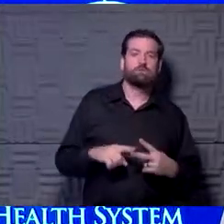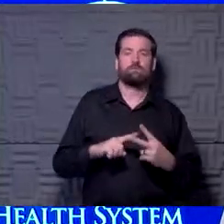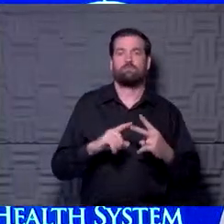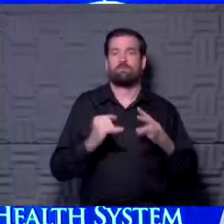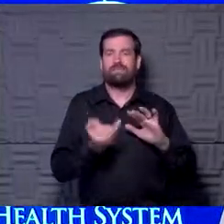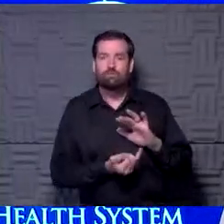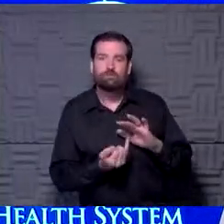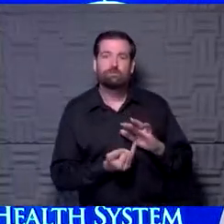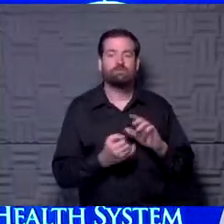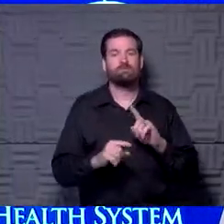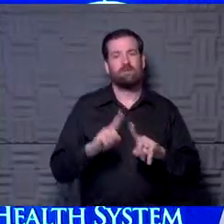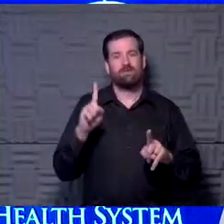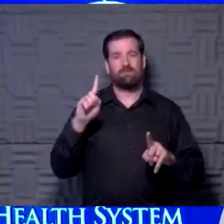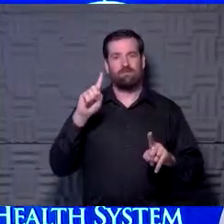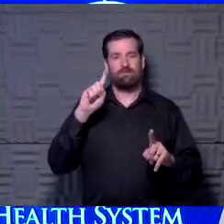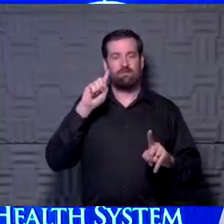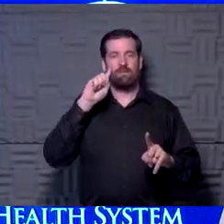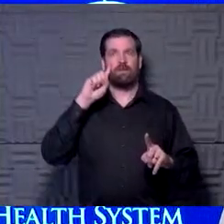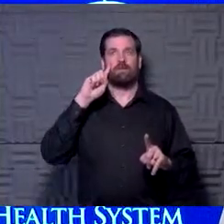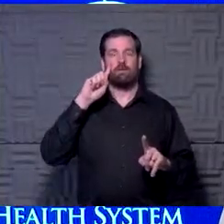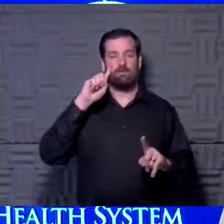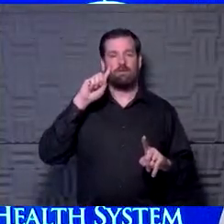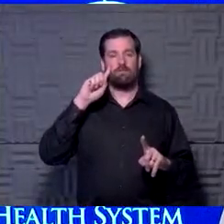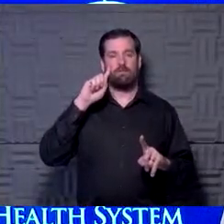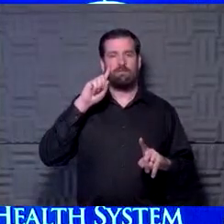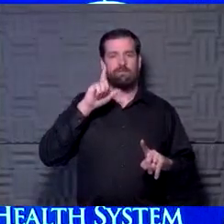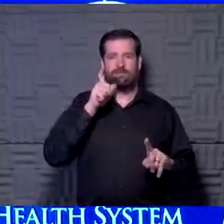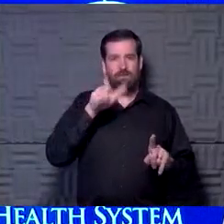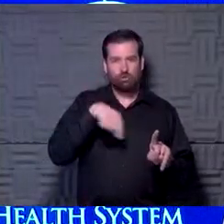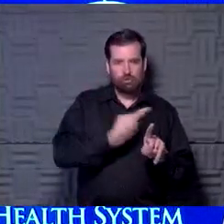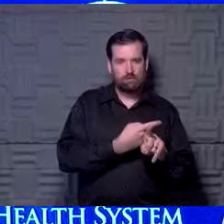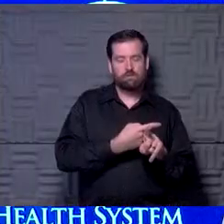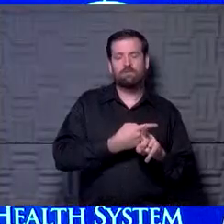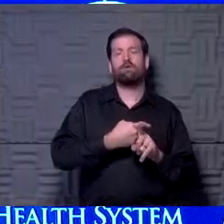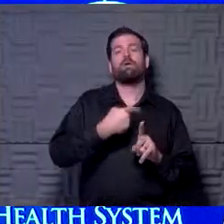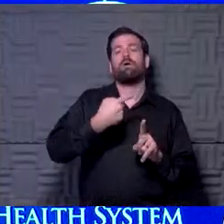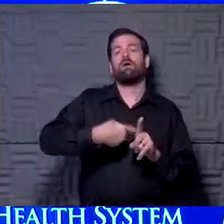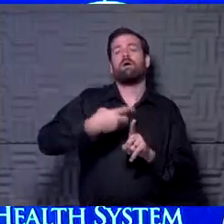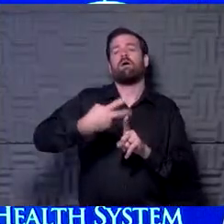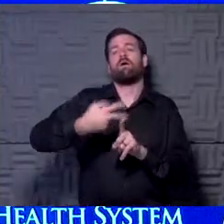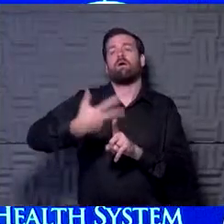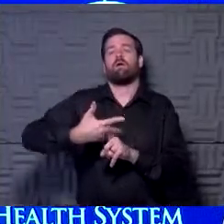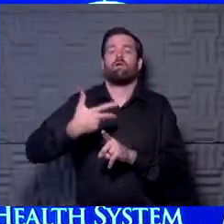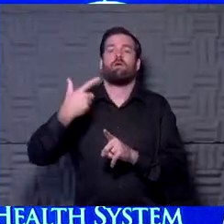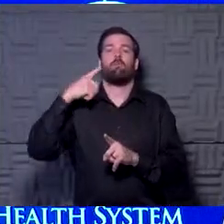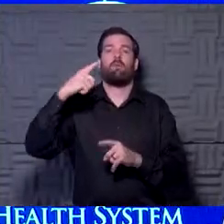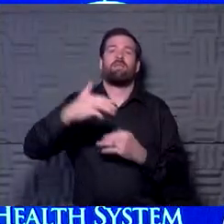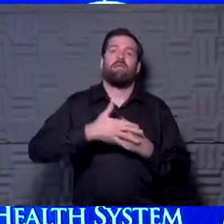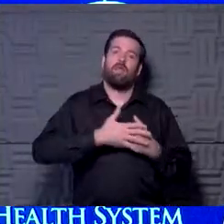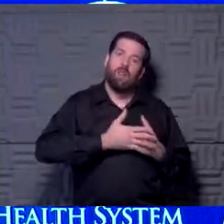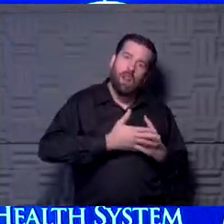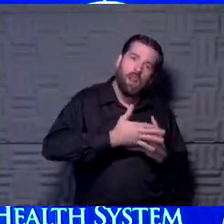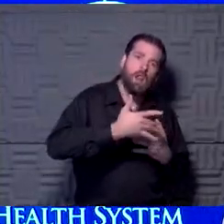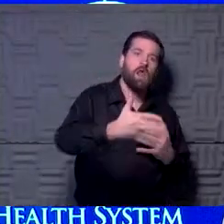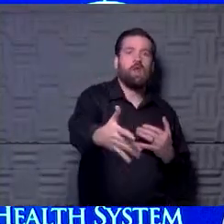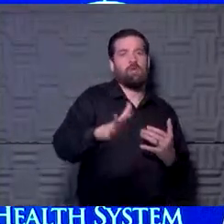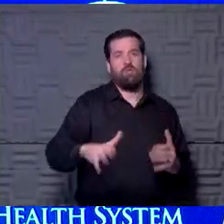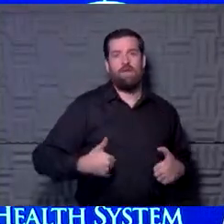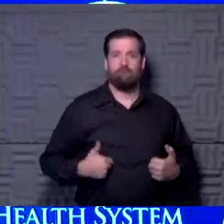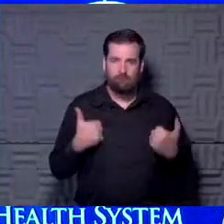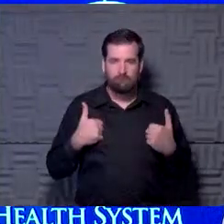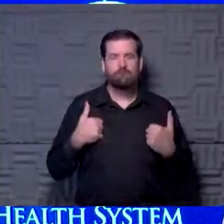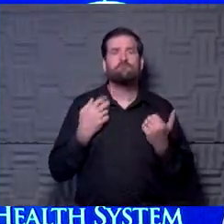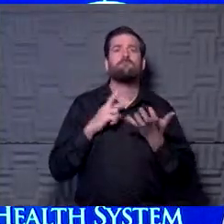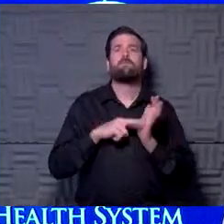but you have to think about it in the terms, not only of what the next three months are, but really for the rest of your life. What does that really mean?